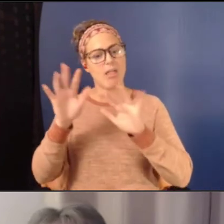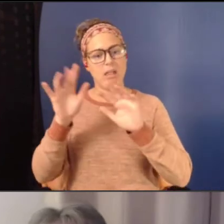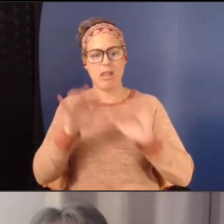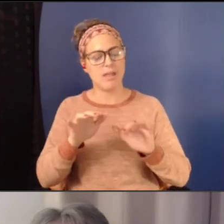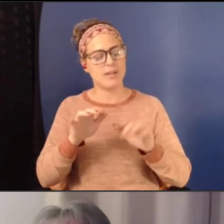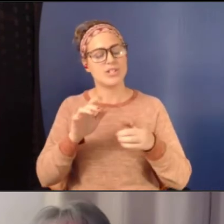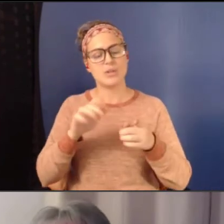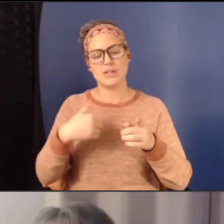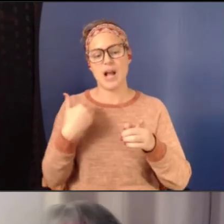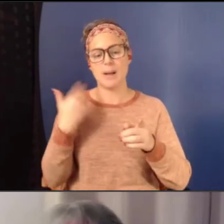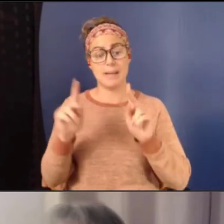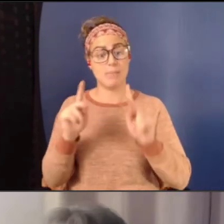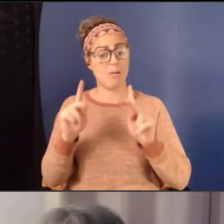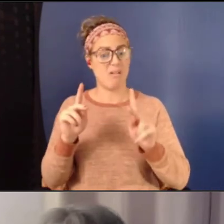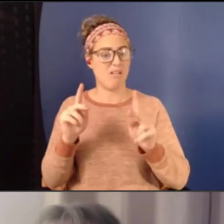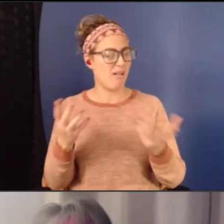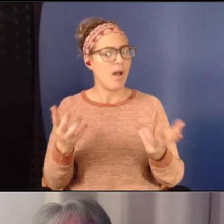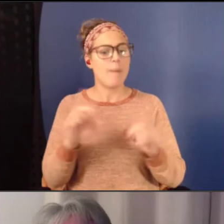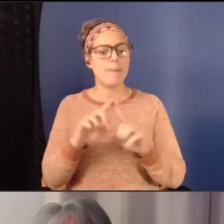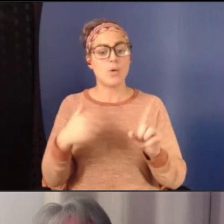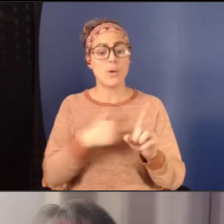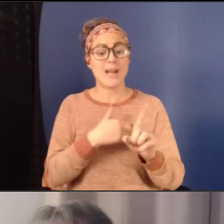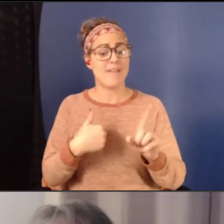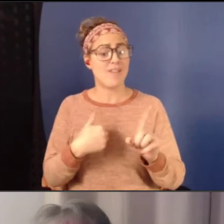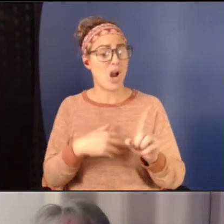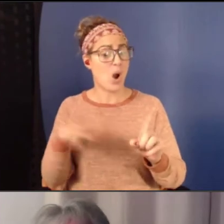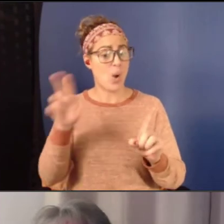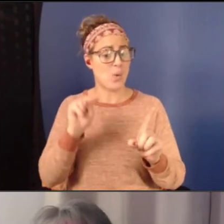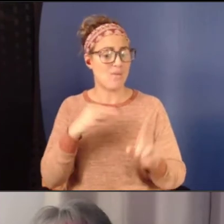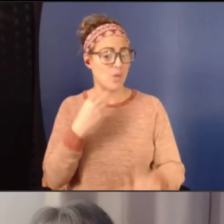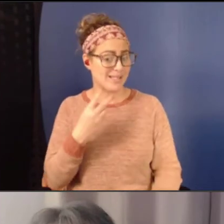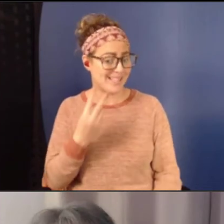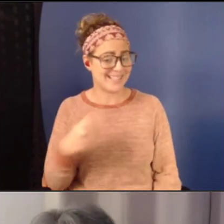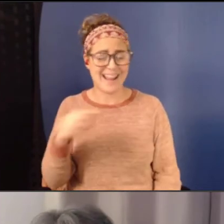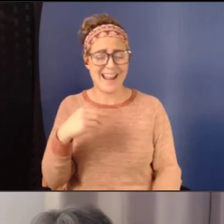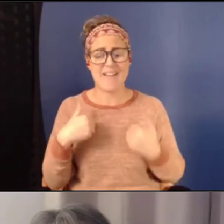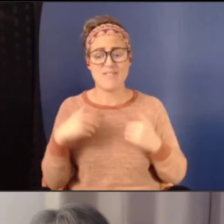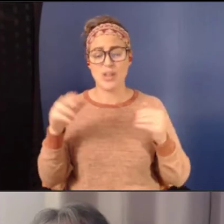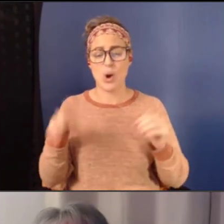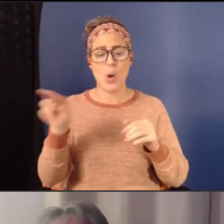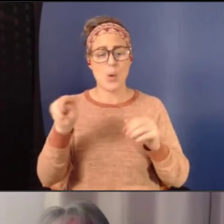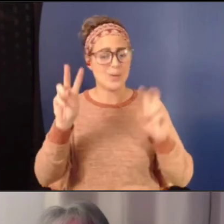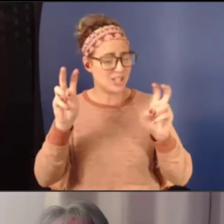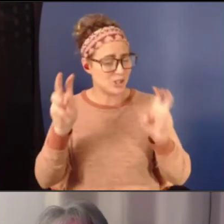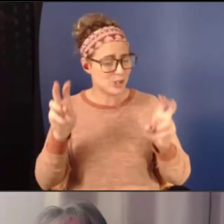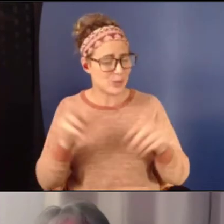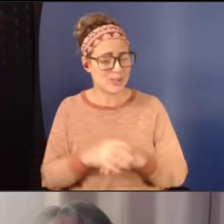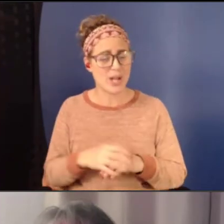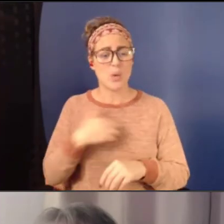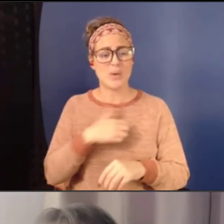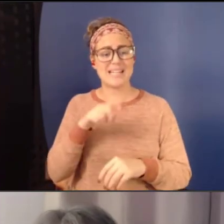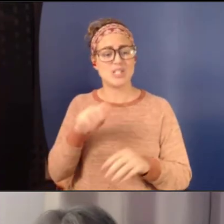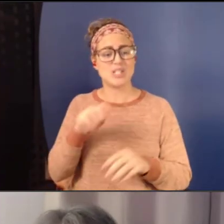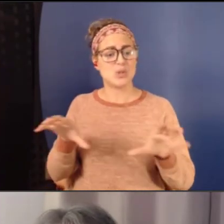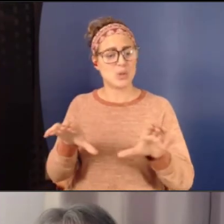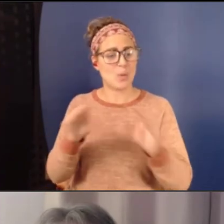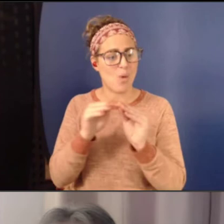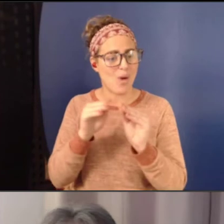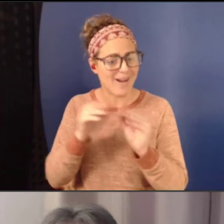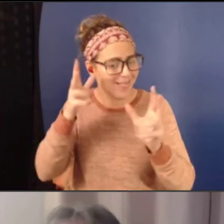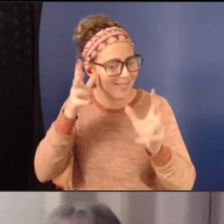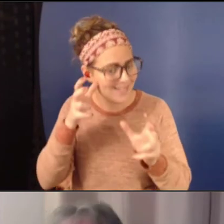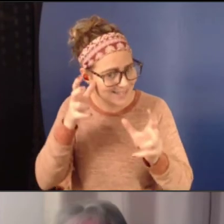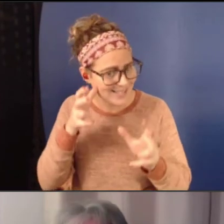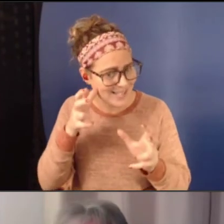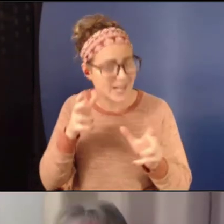voices, they have their own issues. And we need to do more listening, and we need to do more amplifying of